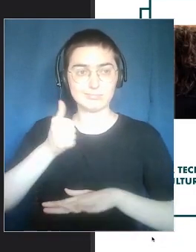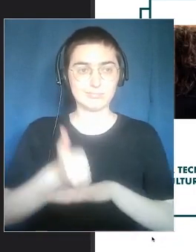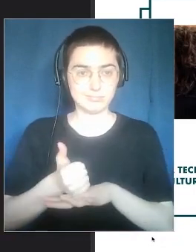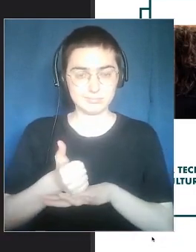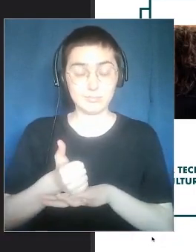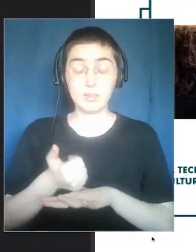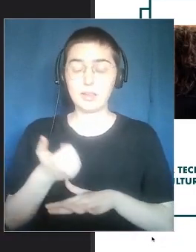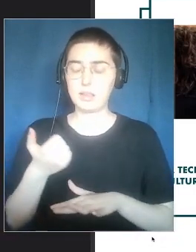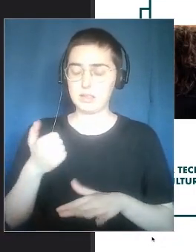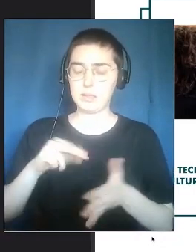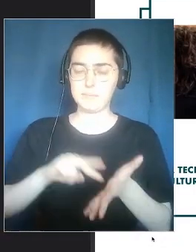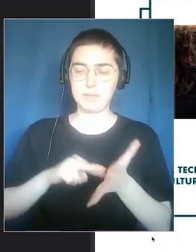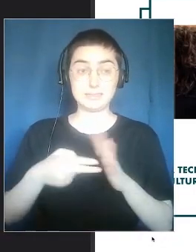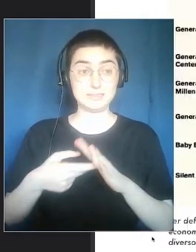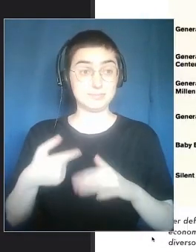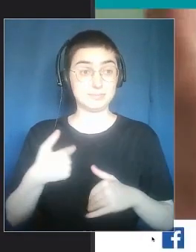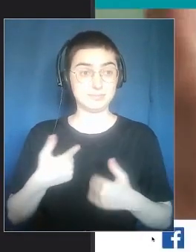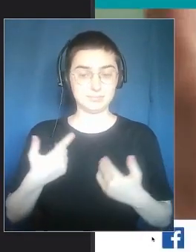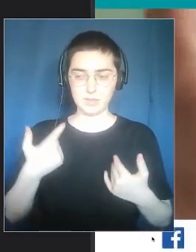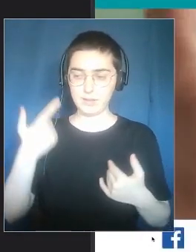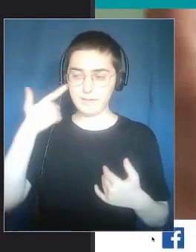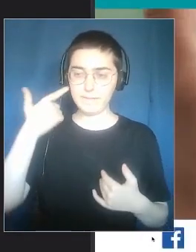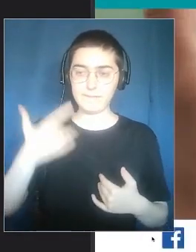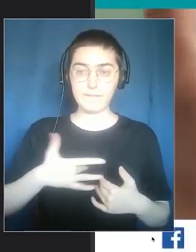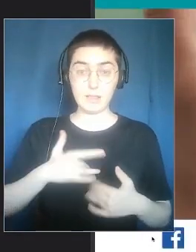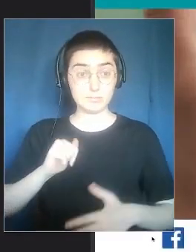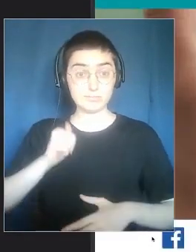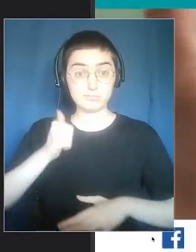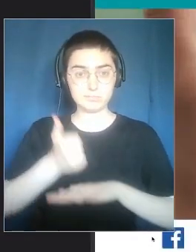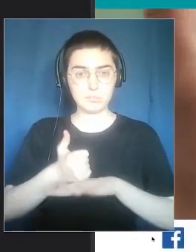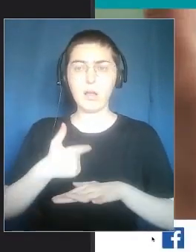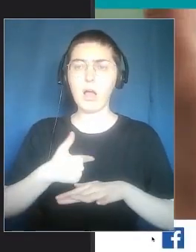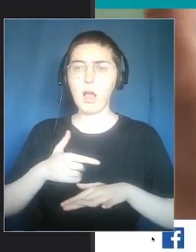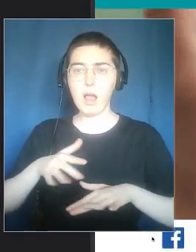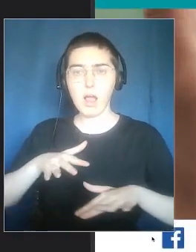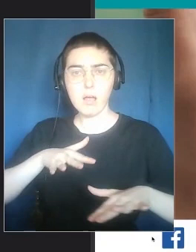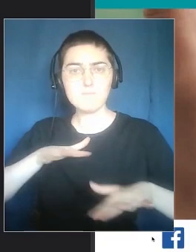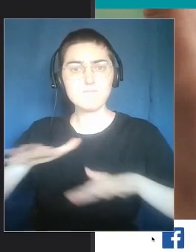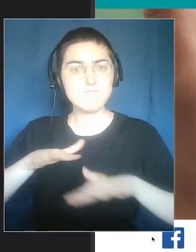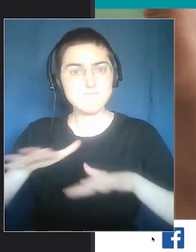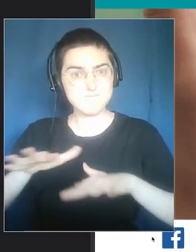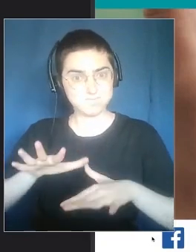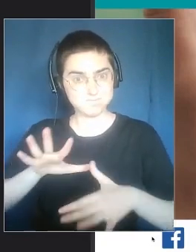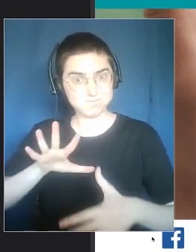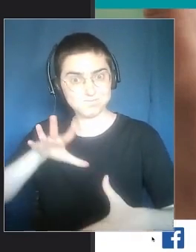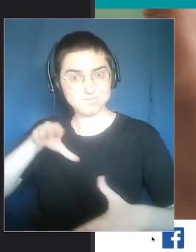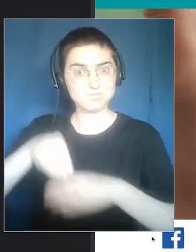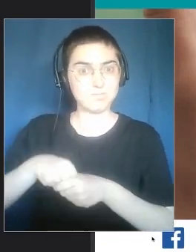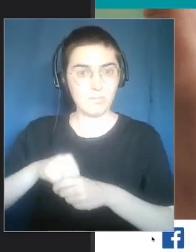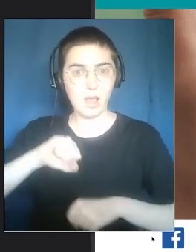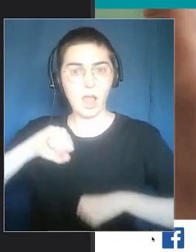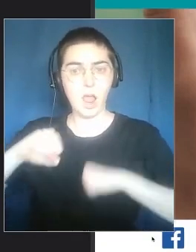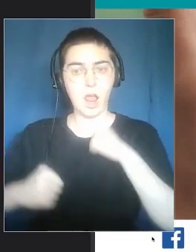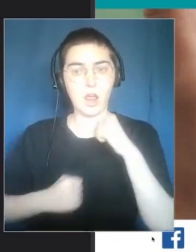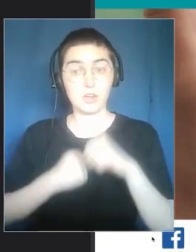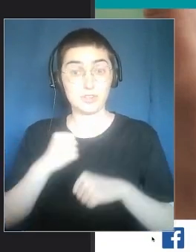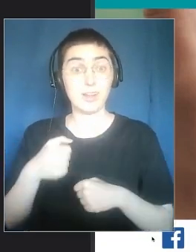present, I take action. I am part of the action.